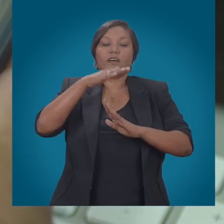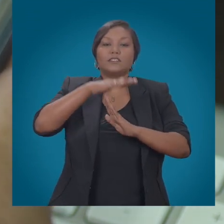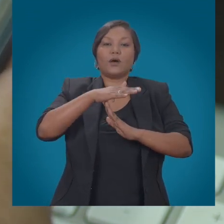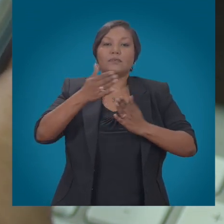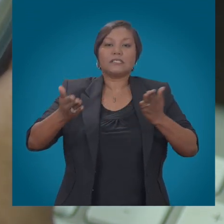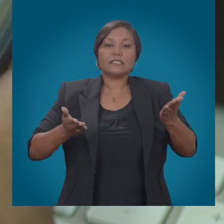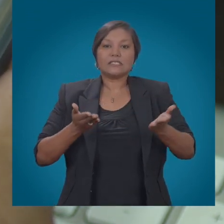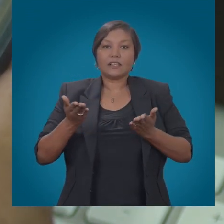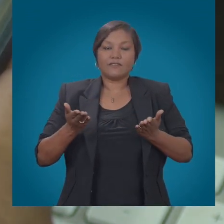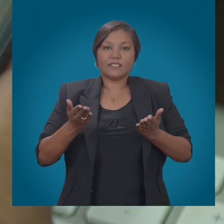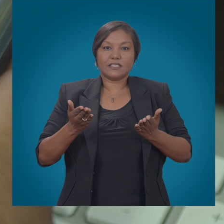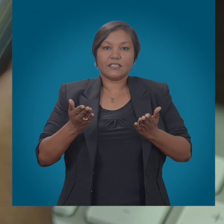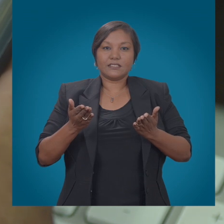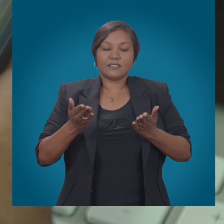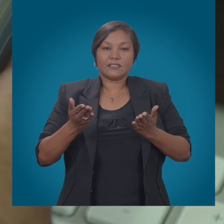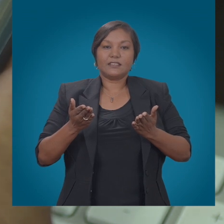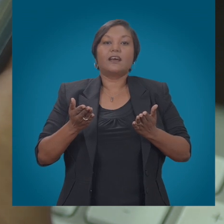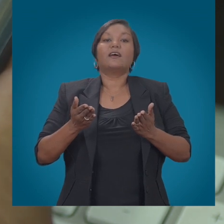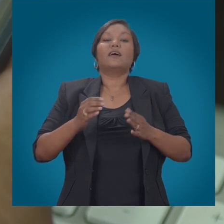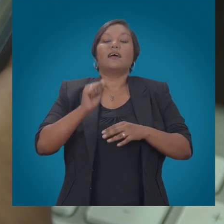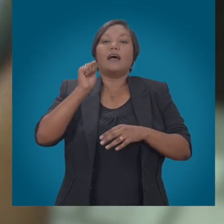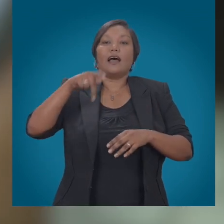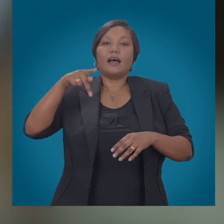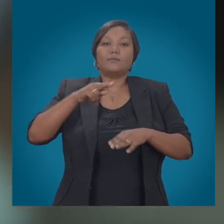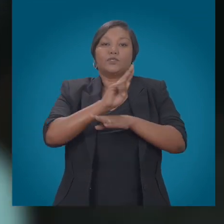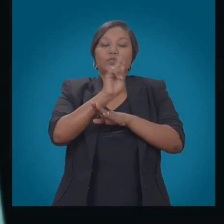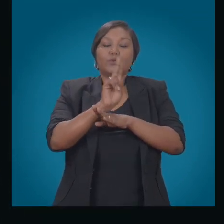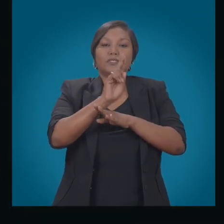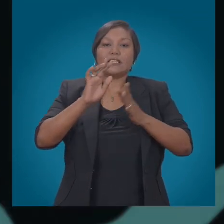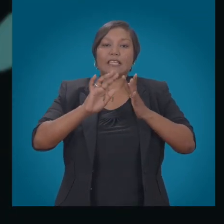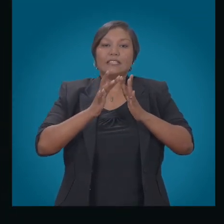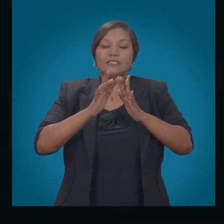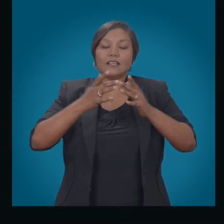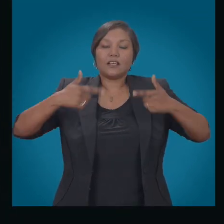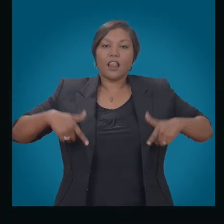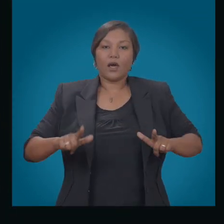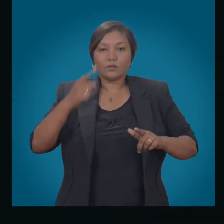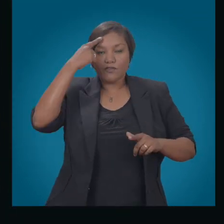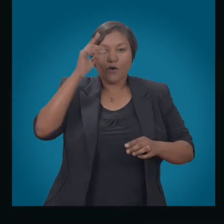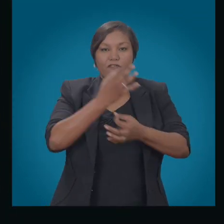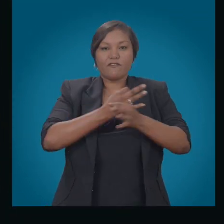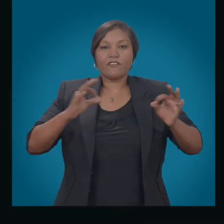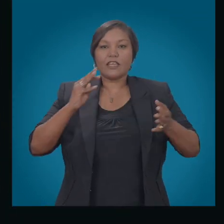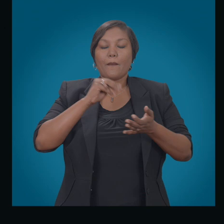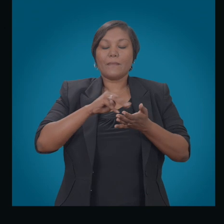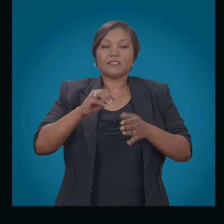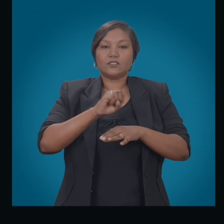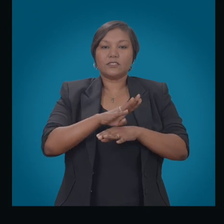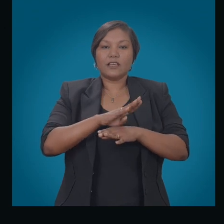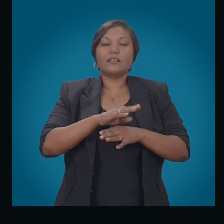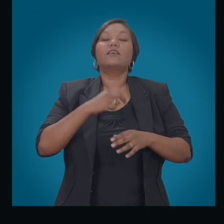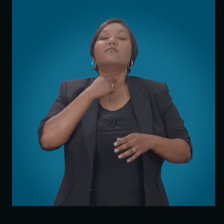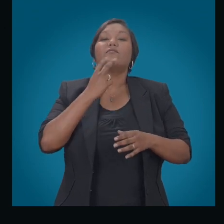customers are connected are not without controversy. Applications or apps which provide free text messaging, voice and even video